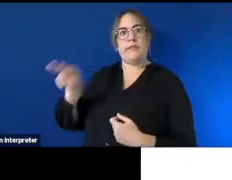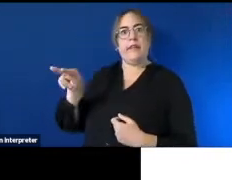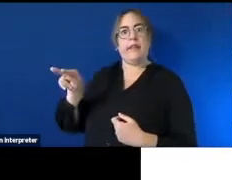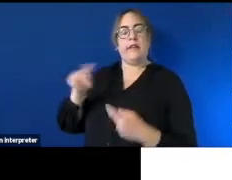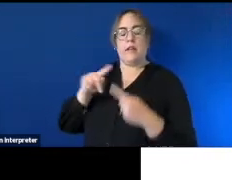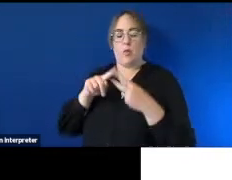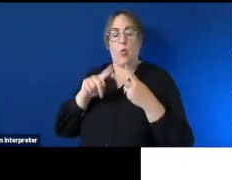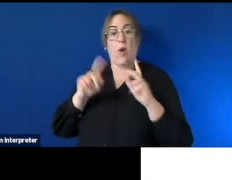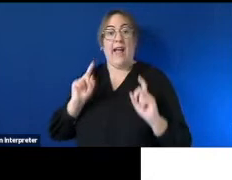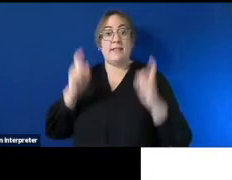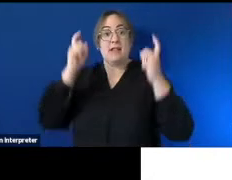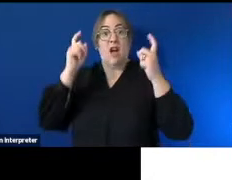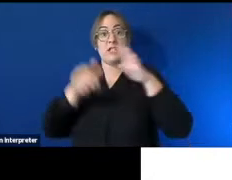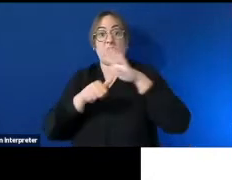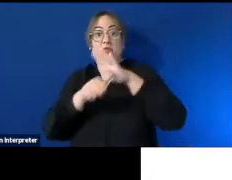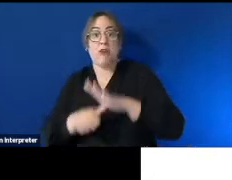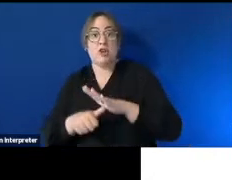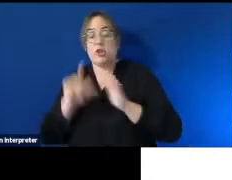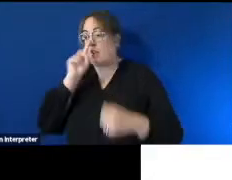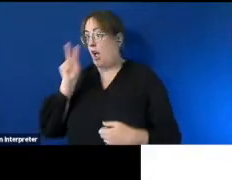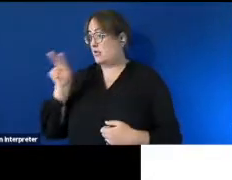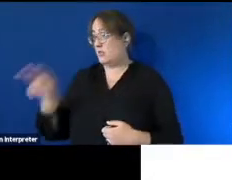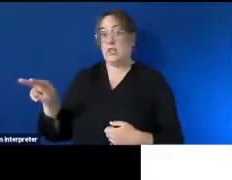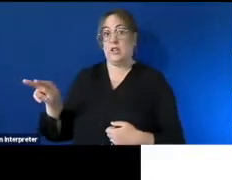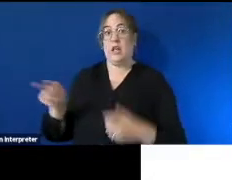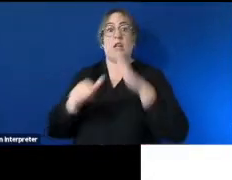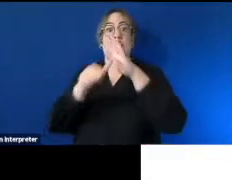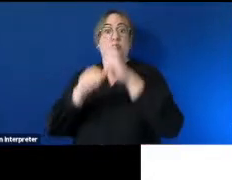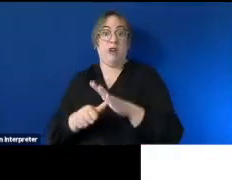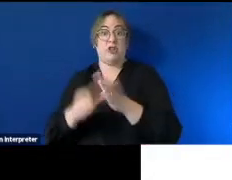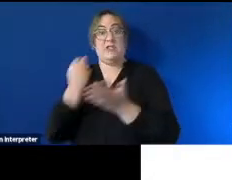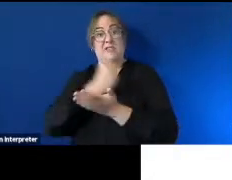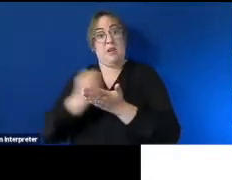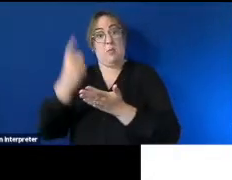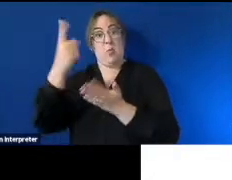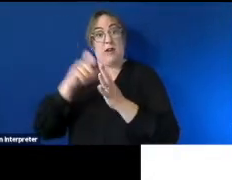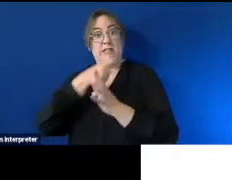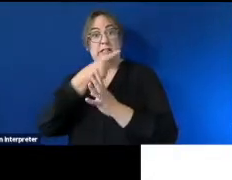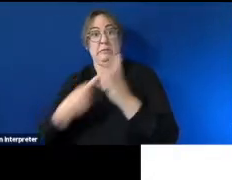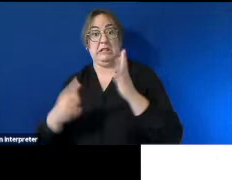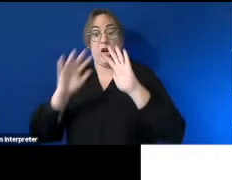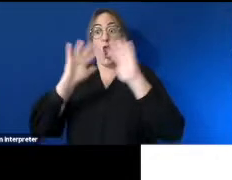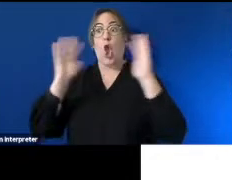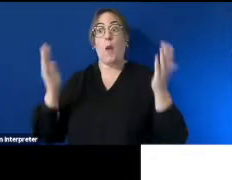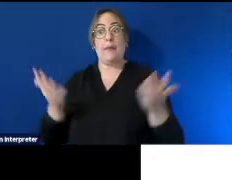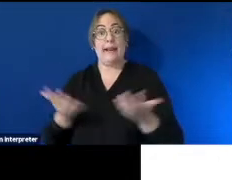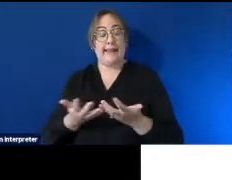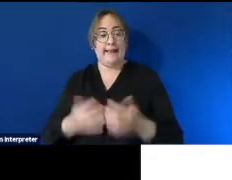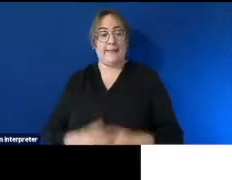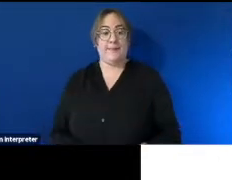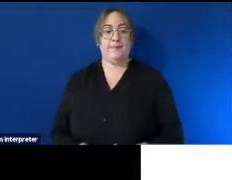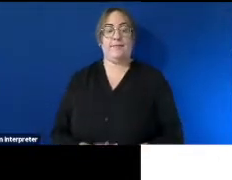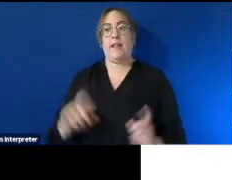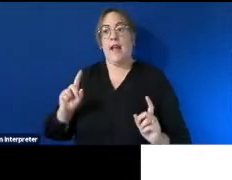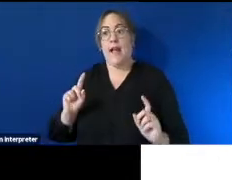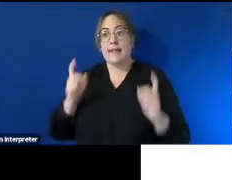depression is the leading cause of disability worldwide anxiety and depression and any other disabilities can